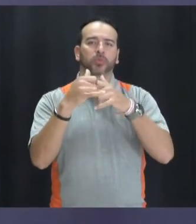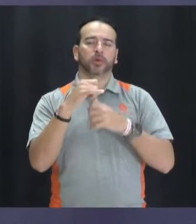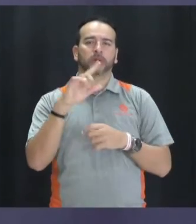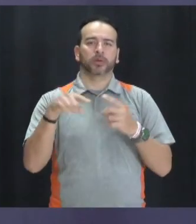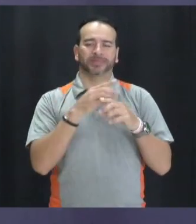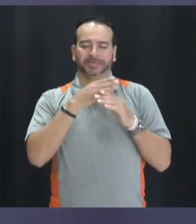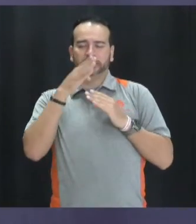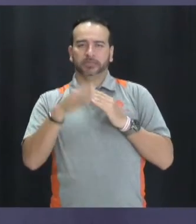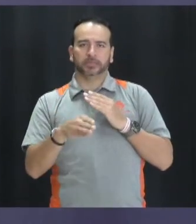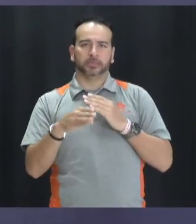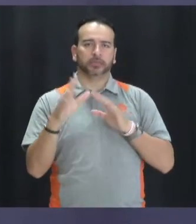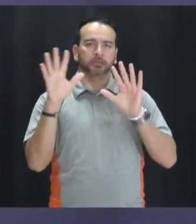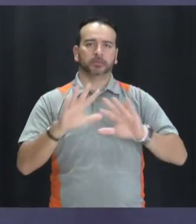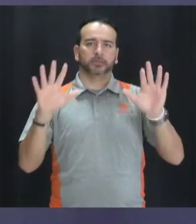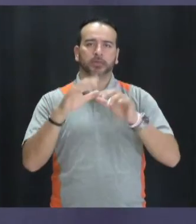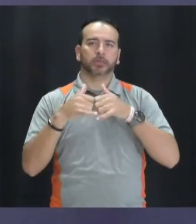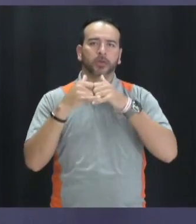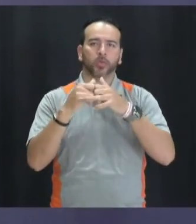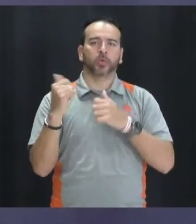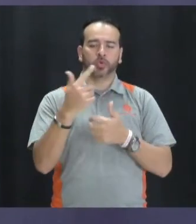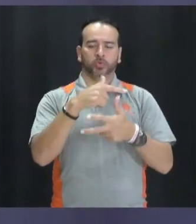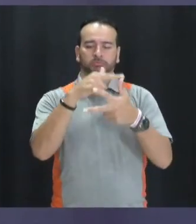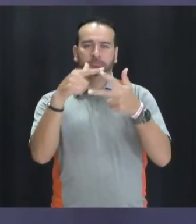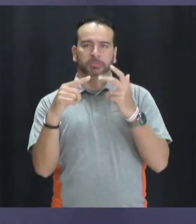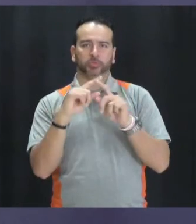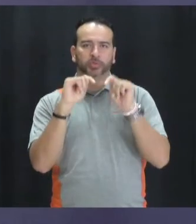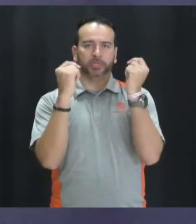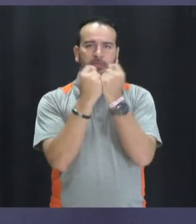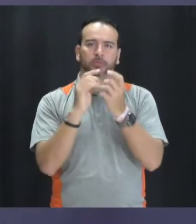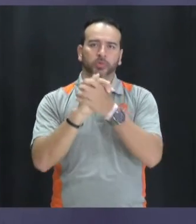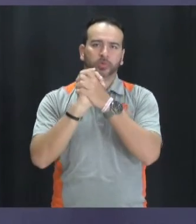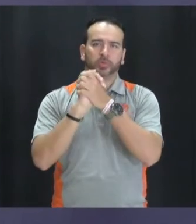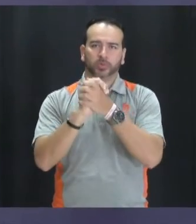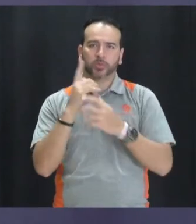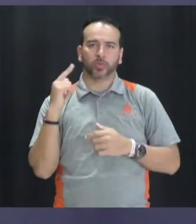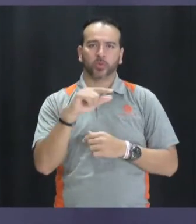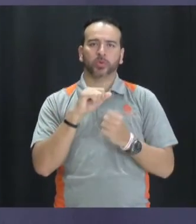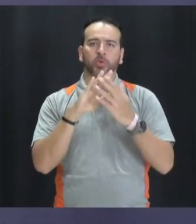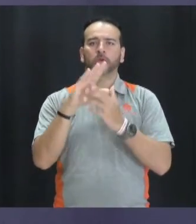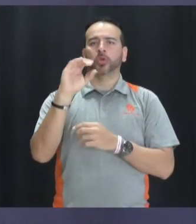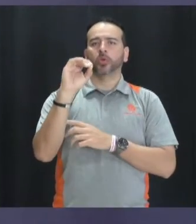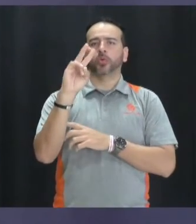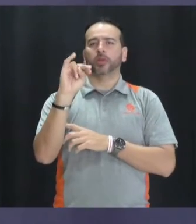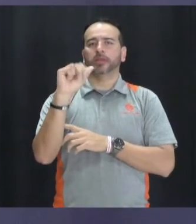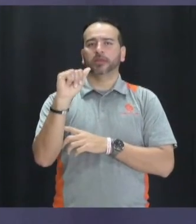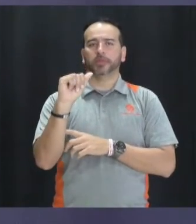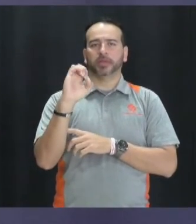Awards were given to players from all three teams. Congratulations to Offensive Players of the Year, Olivia Edgar,